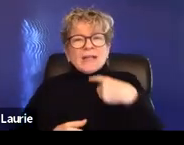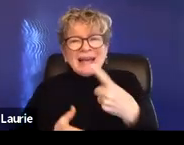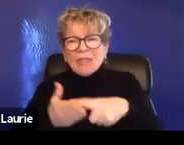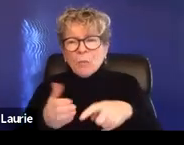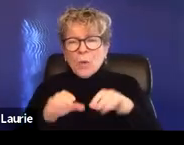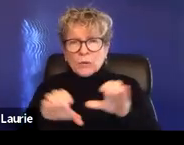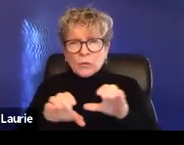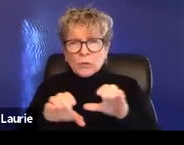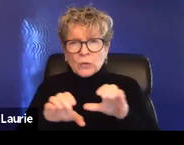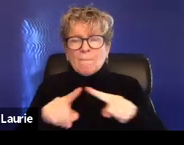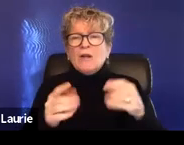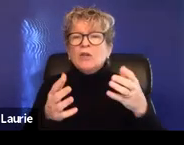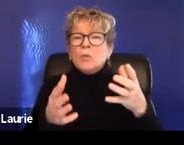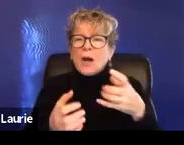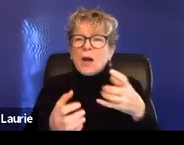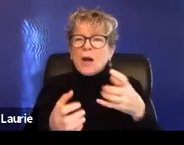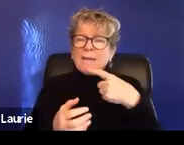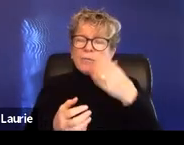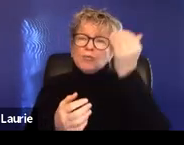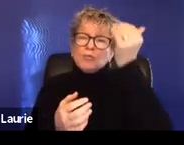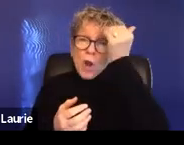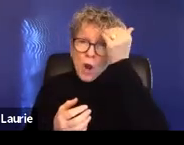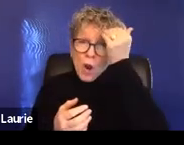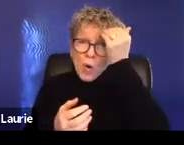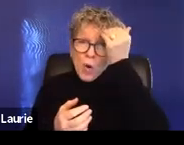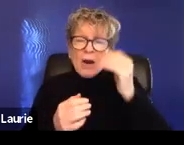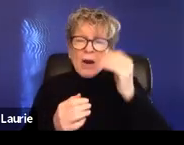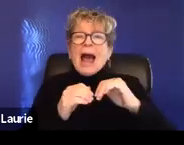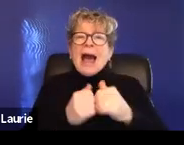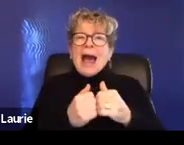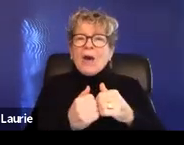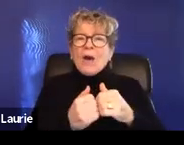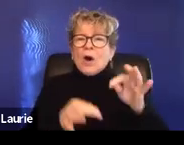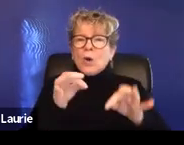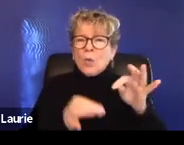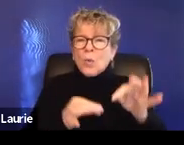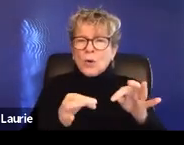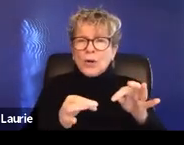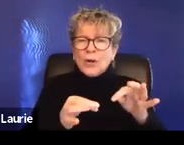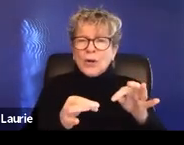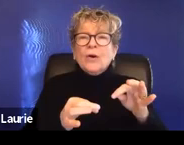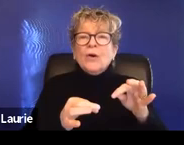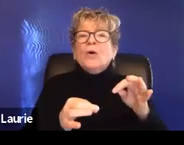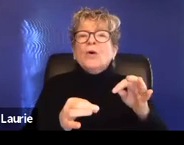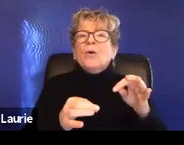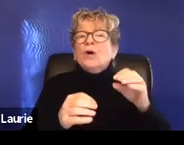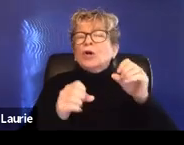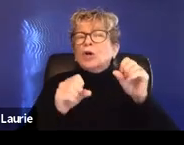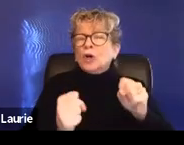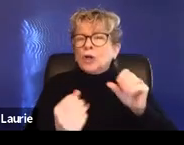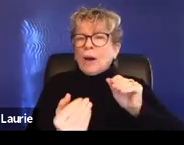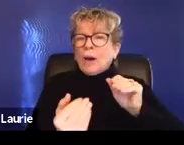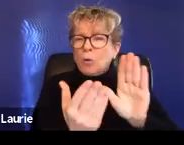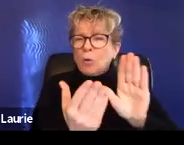make sure that they're aware of, um, how a court may approach or approach the case depending on what kind of